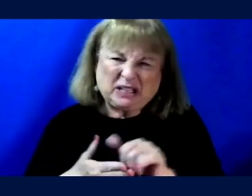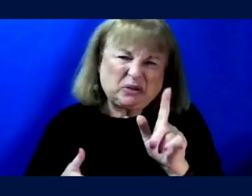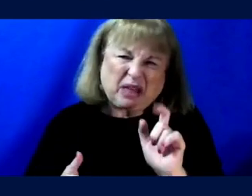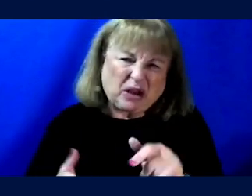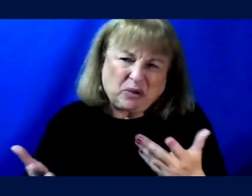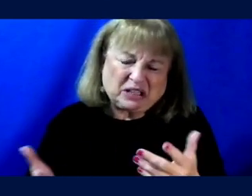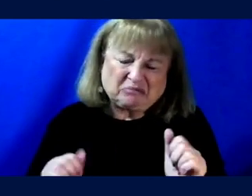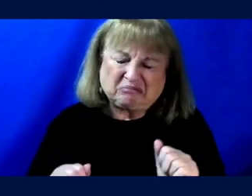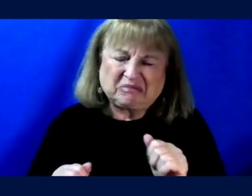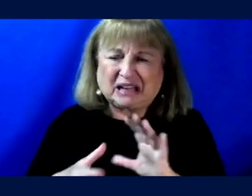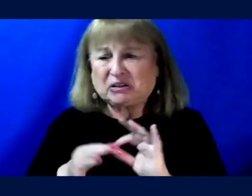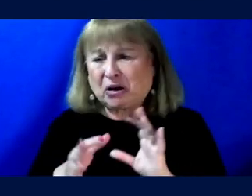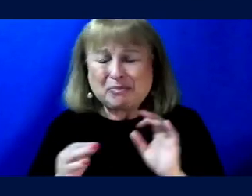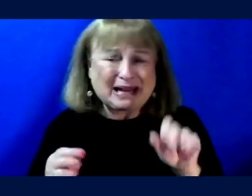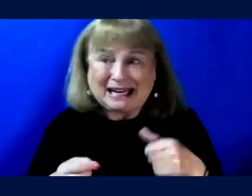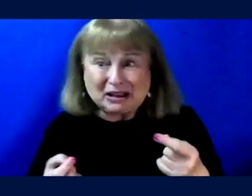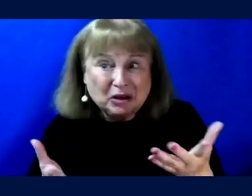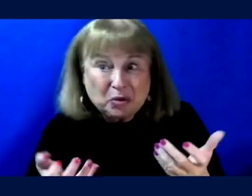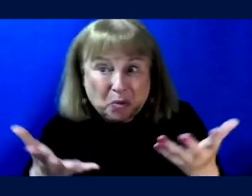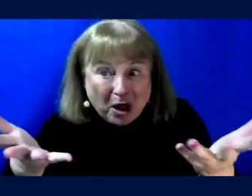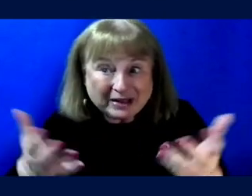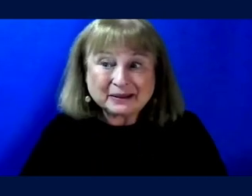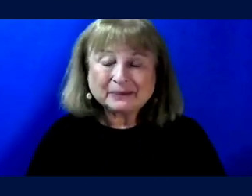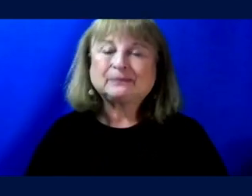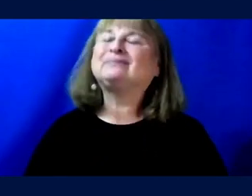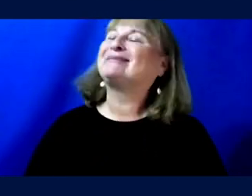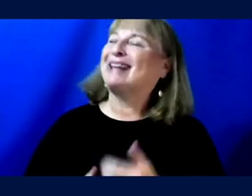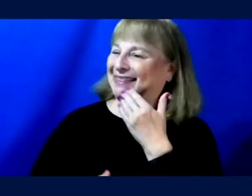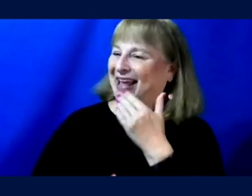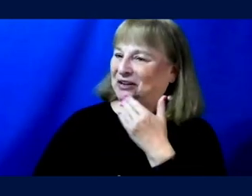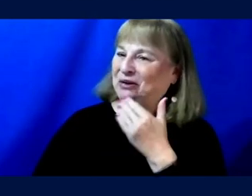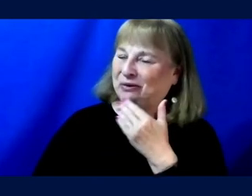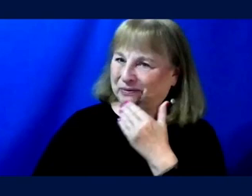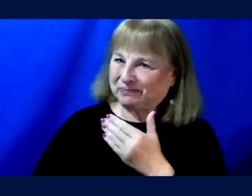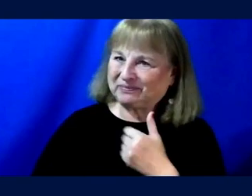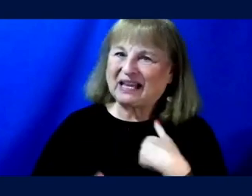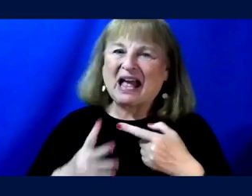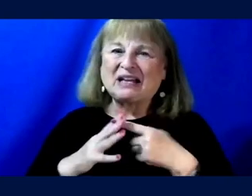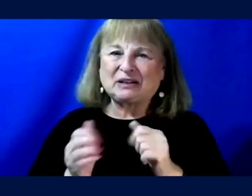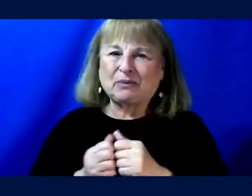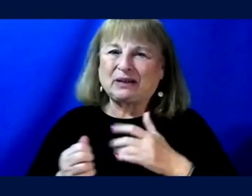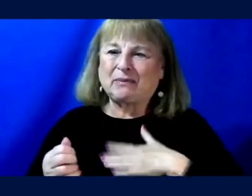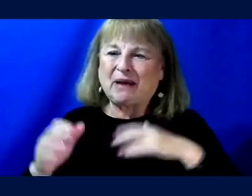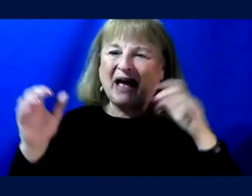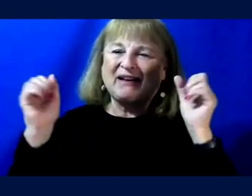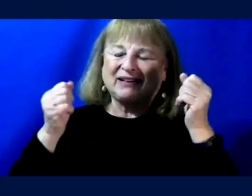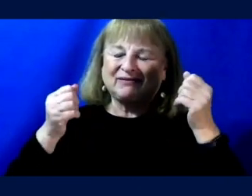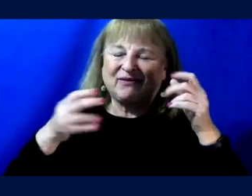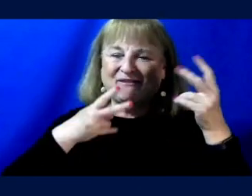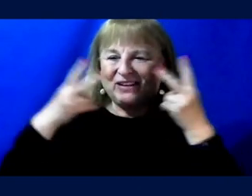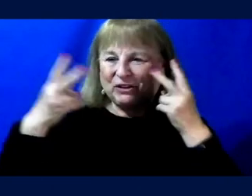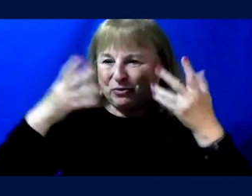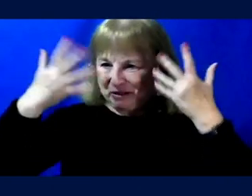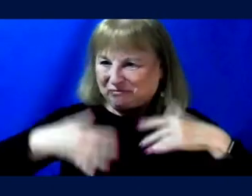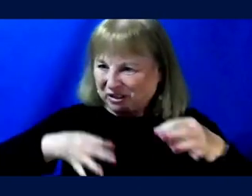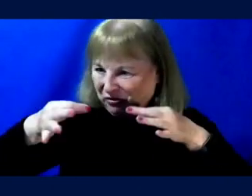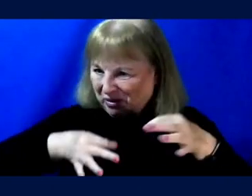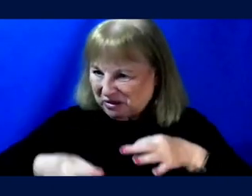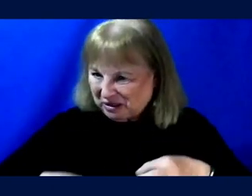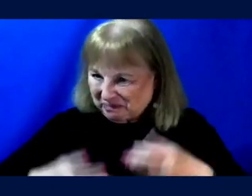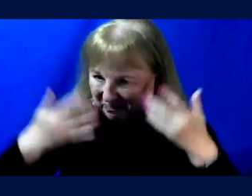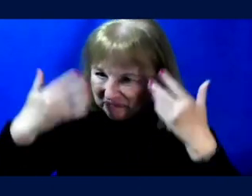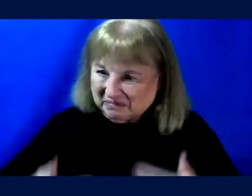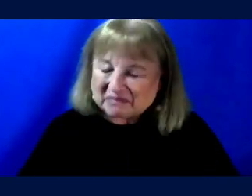You can talk about anything you want. Well, thank you. Um, I'll start with my visual description. Um, I